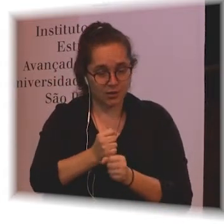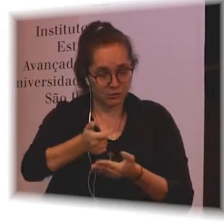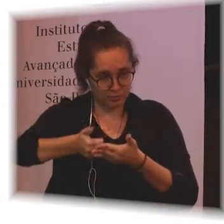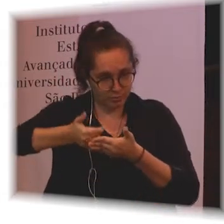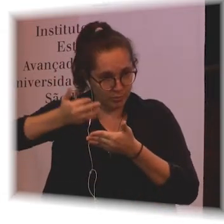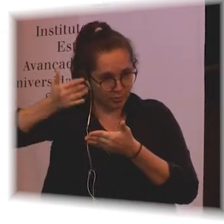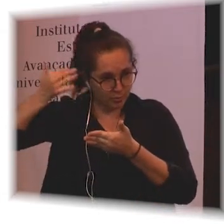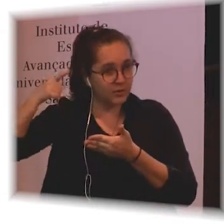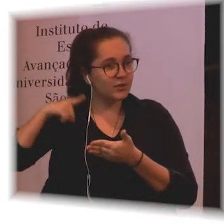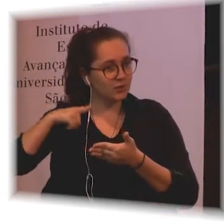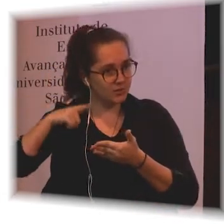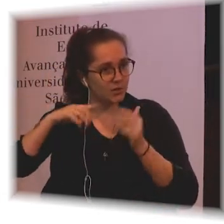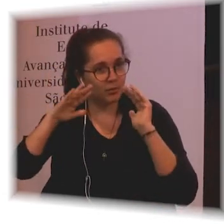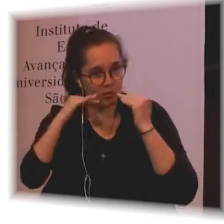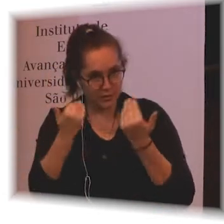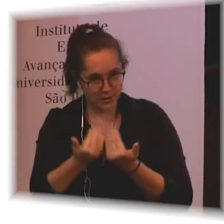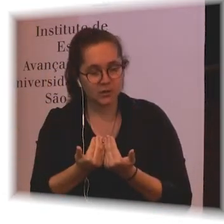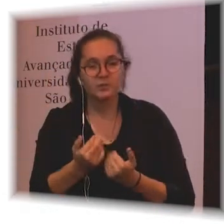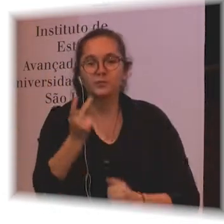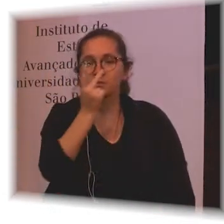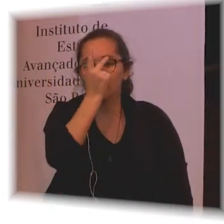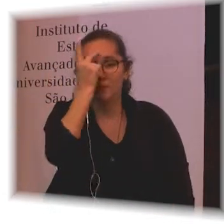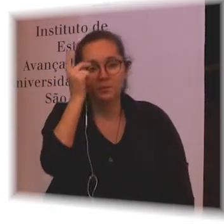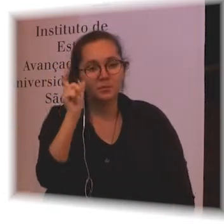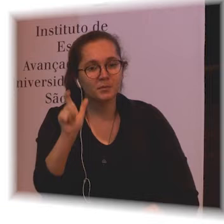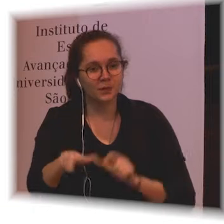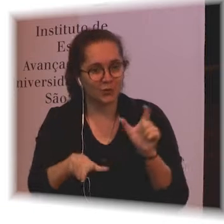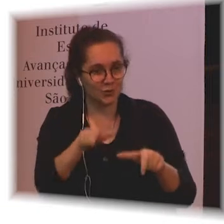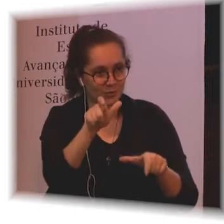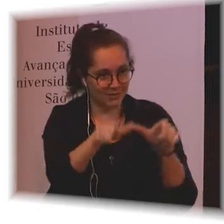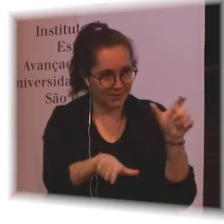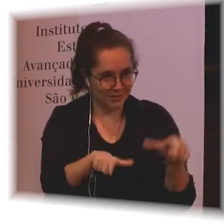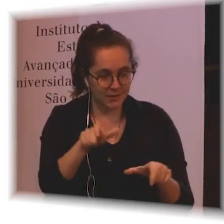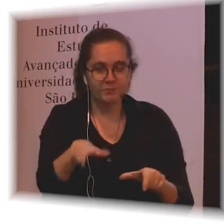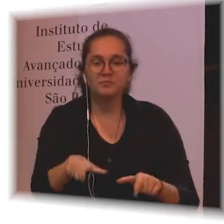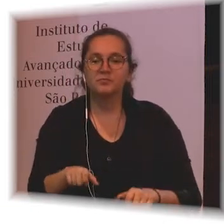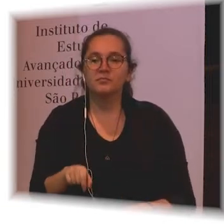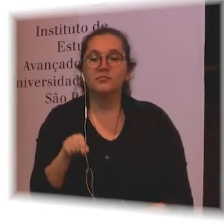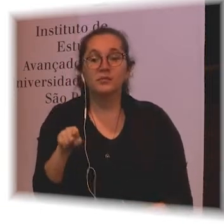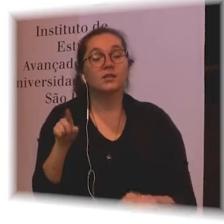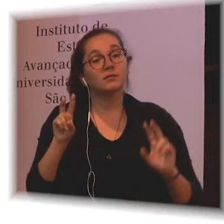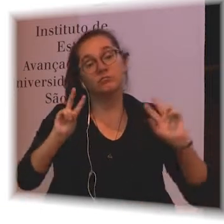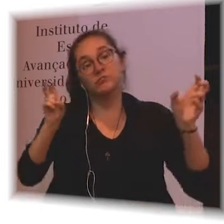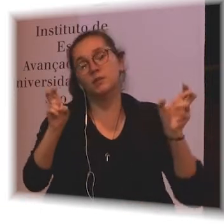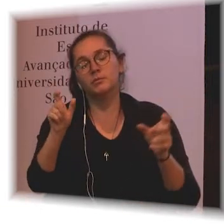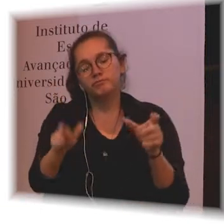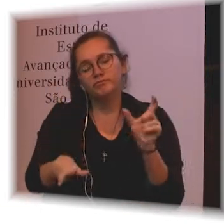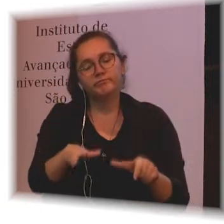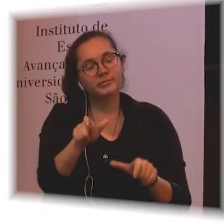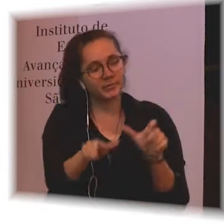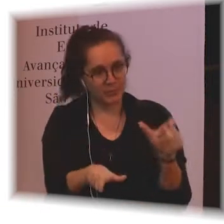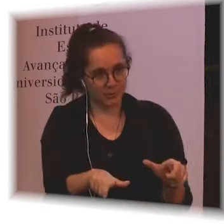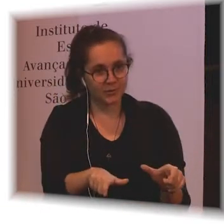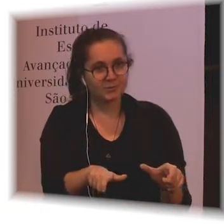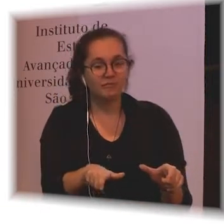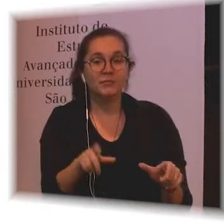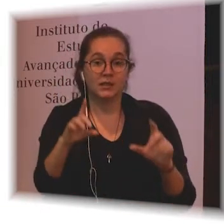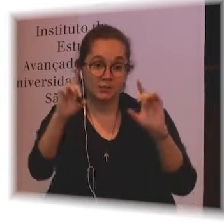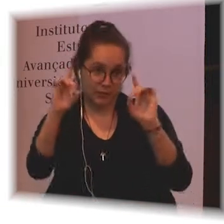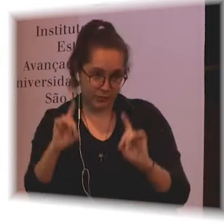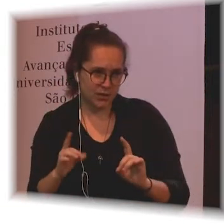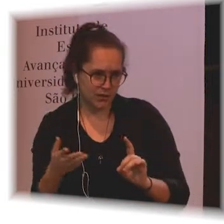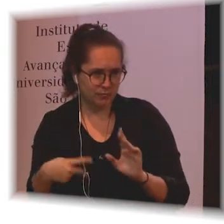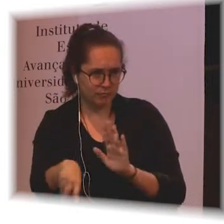most countries, including Brazil, have signed up to, which protects the rights of people with disabilities. But